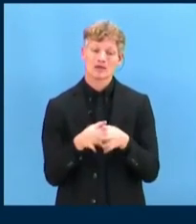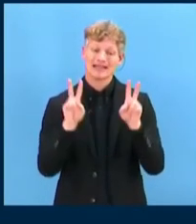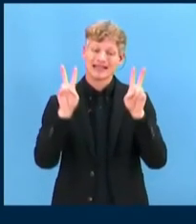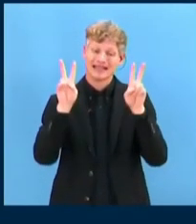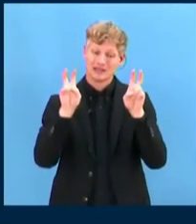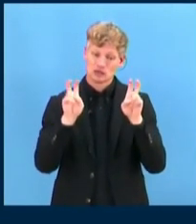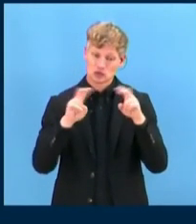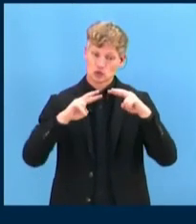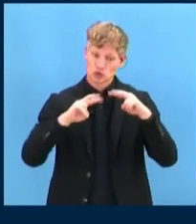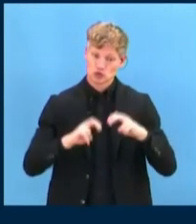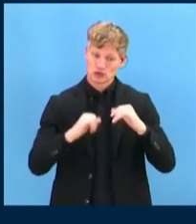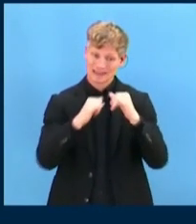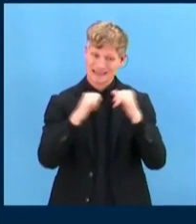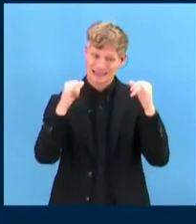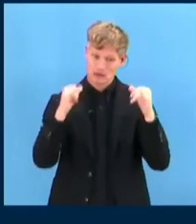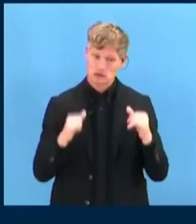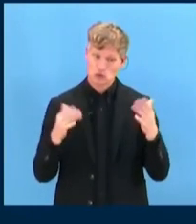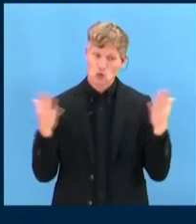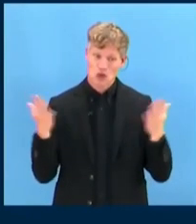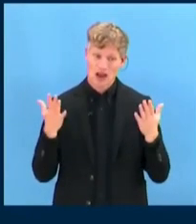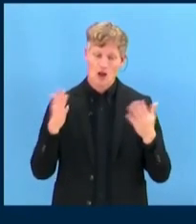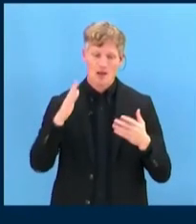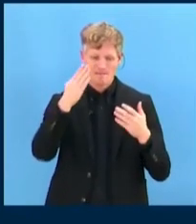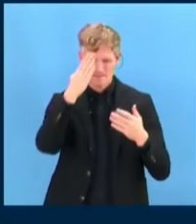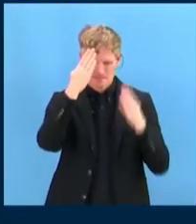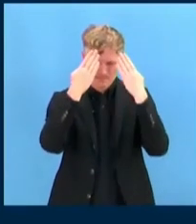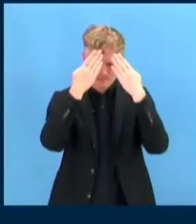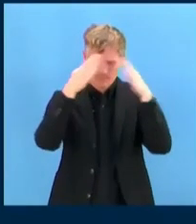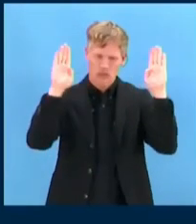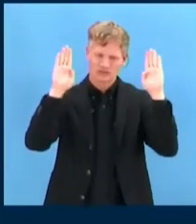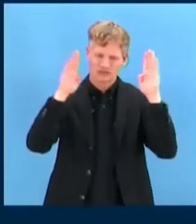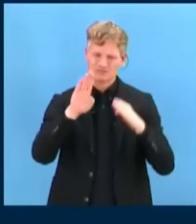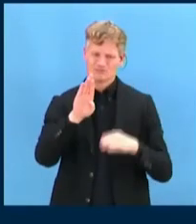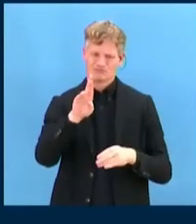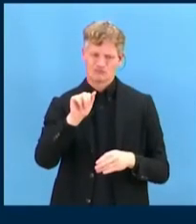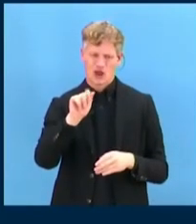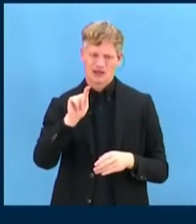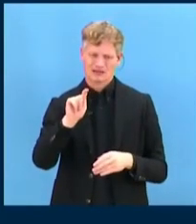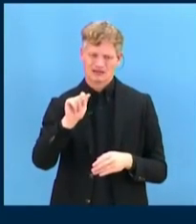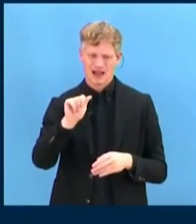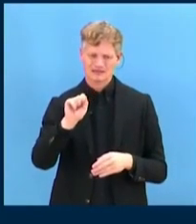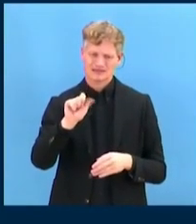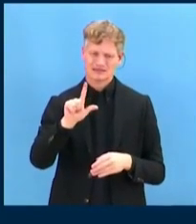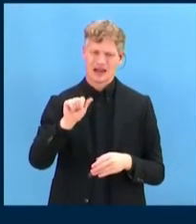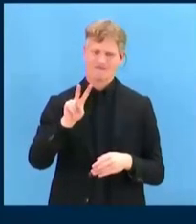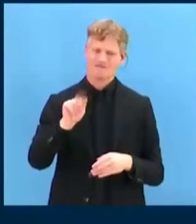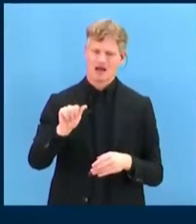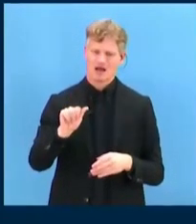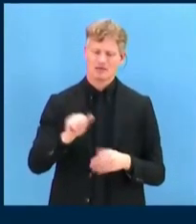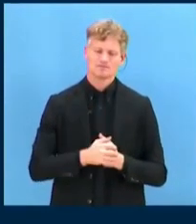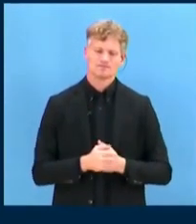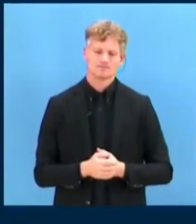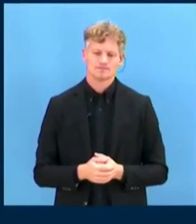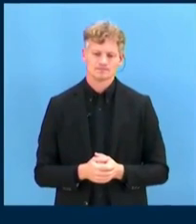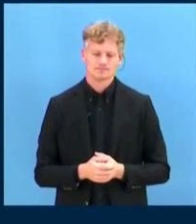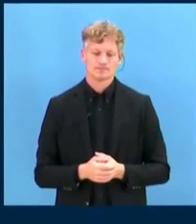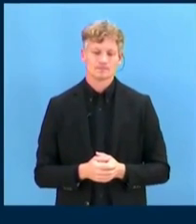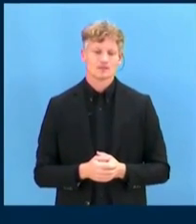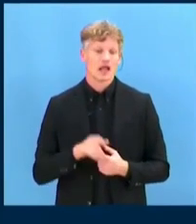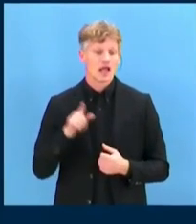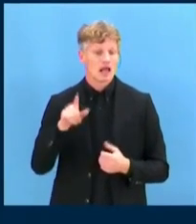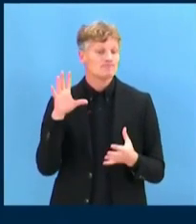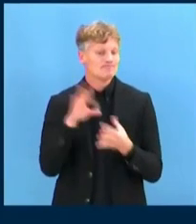Bratislava. During the pandemic, Slovakia has deployed heavily securitized responses towards the Roma communities, which